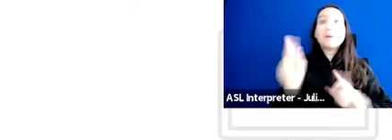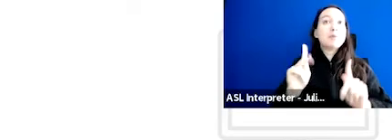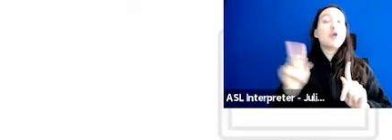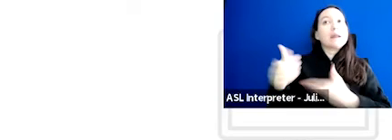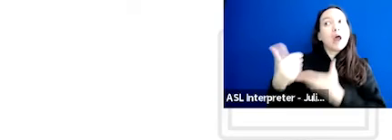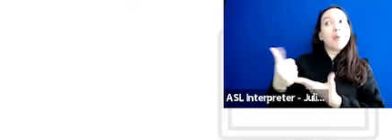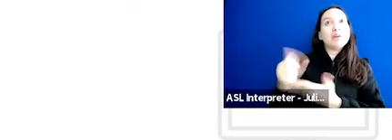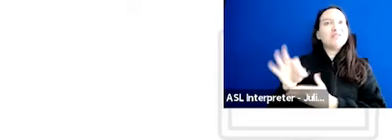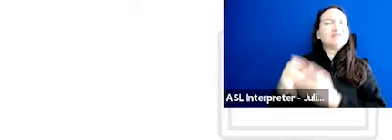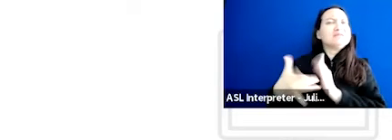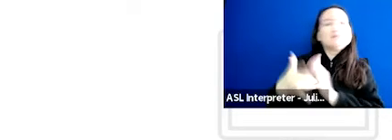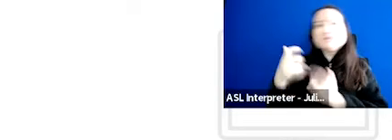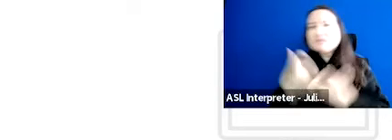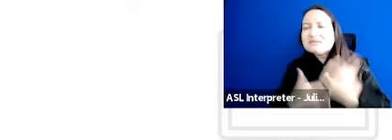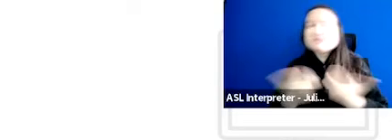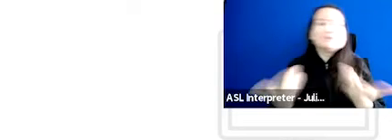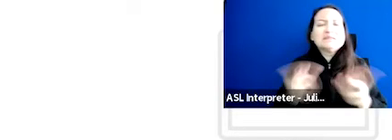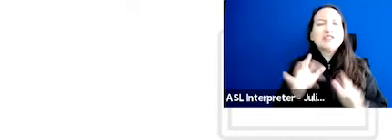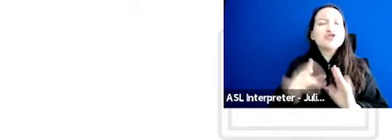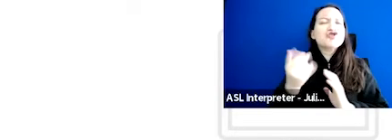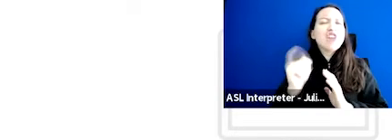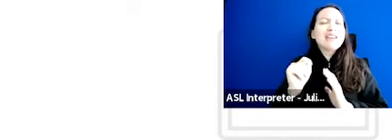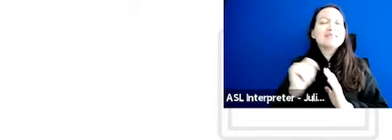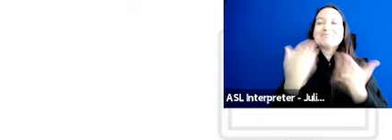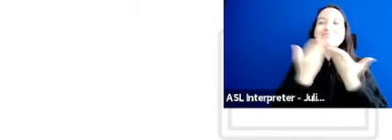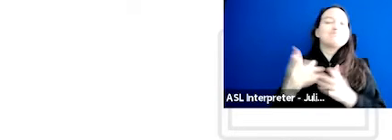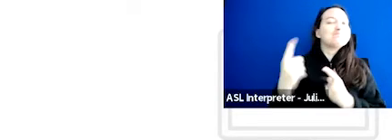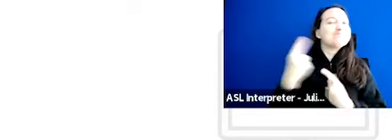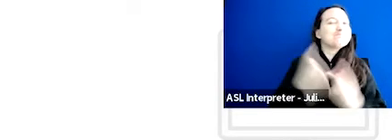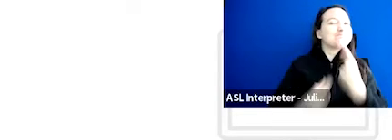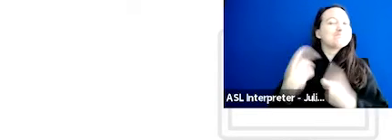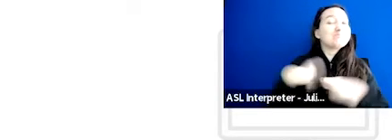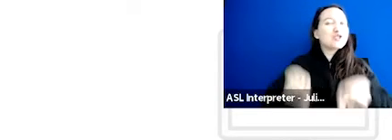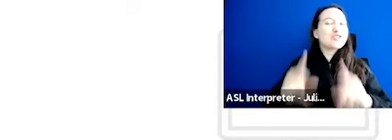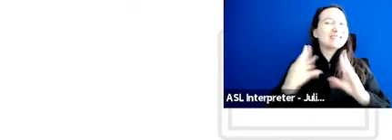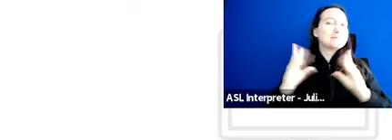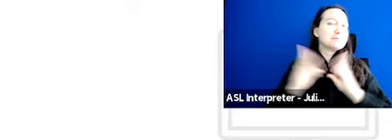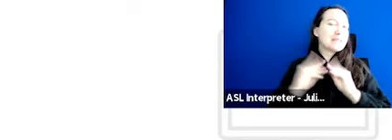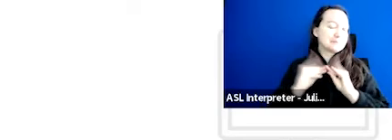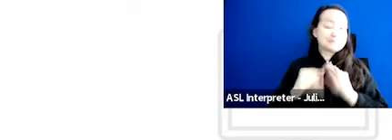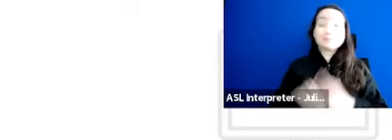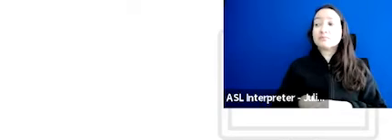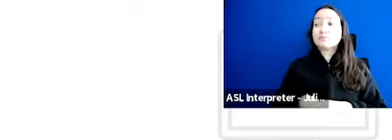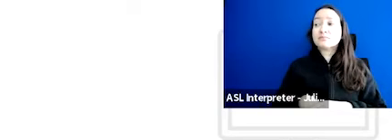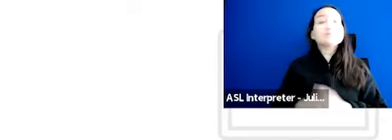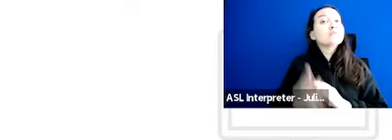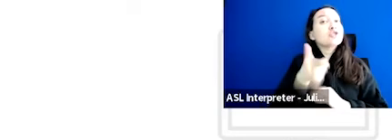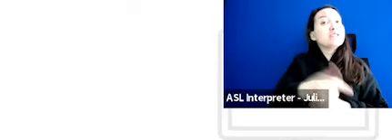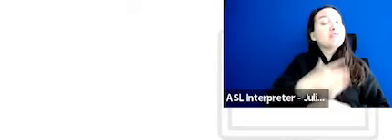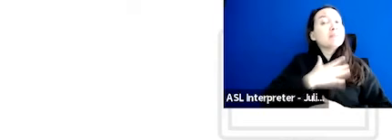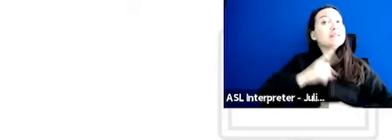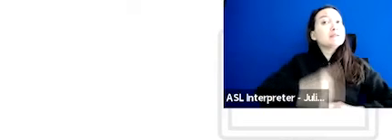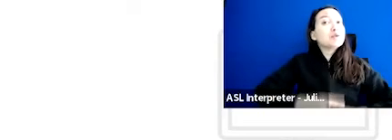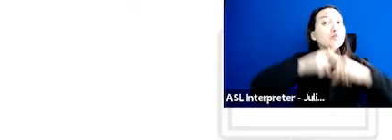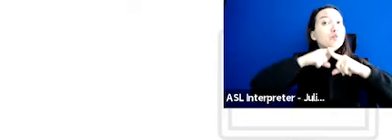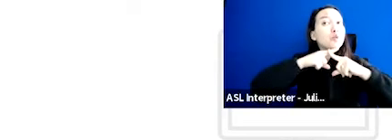help if there are any tech issues in that chat box, but also just for general questions during the summit. Please keep yourself on mute until